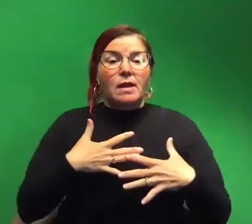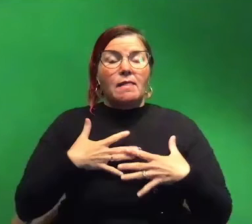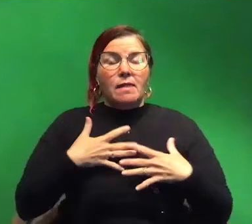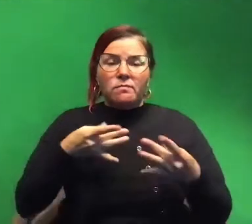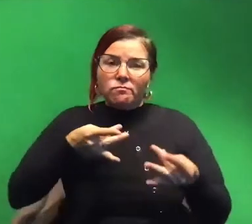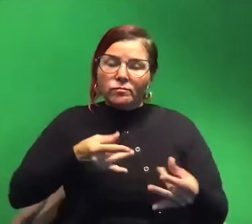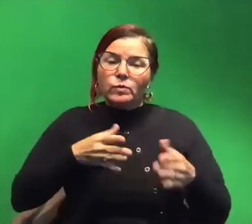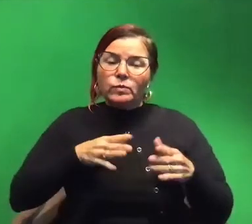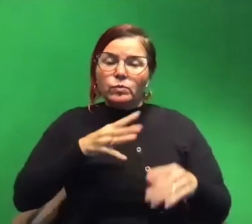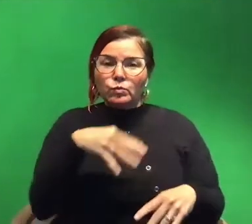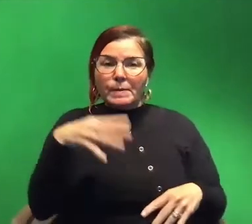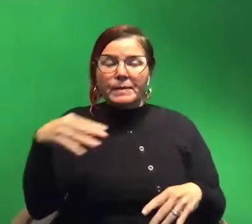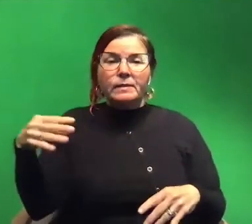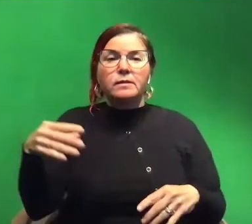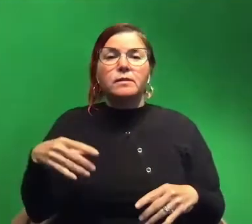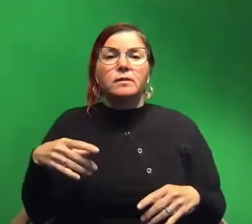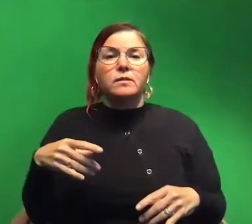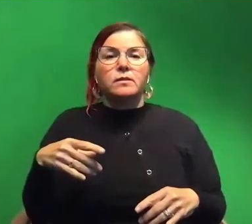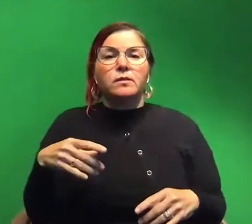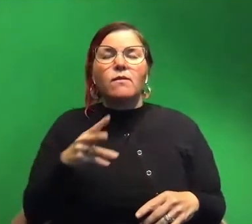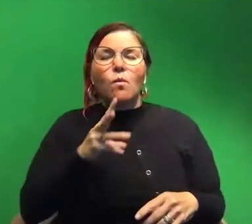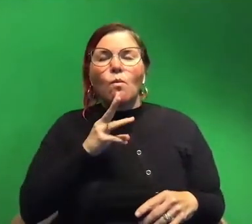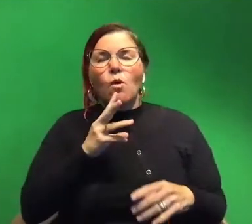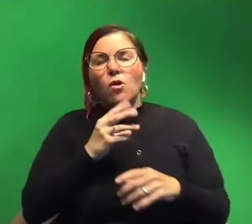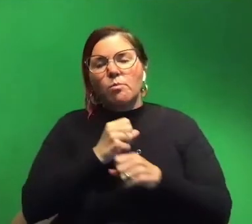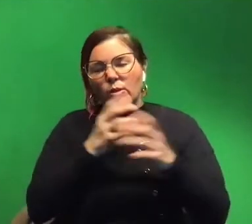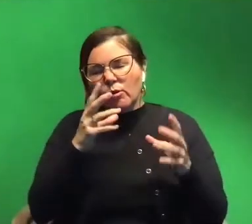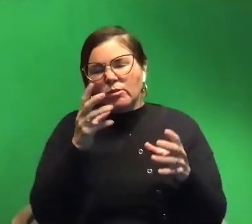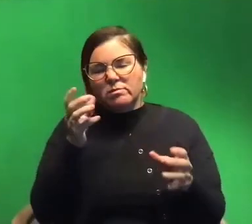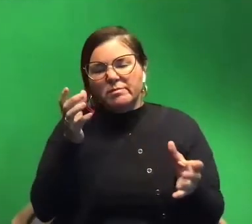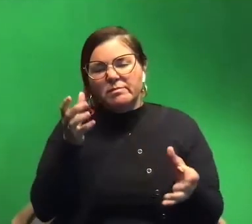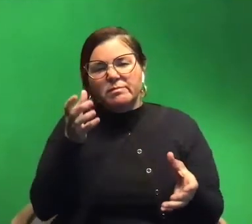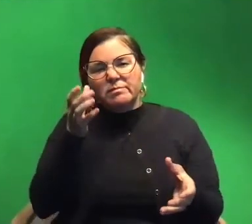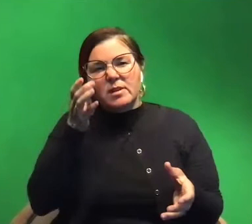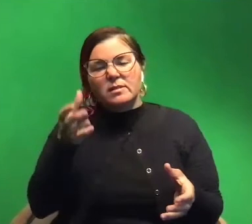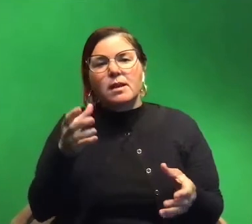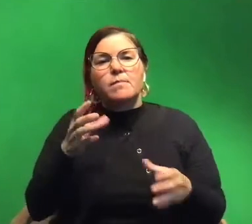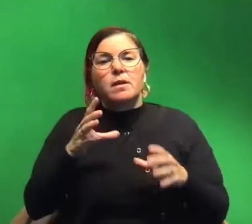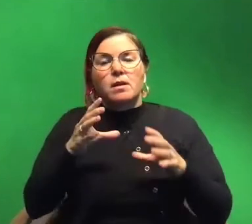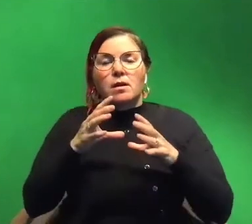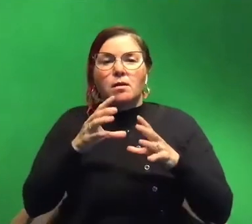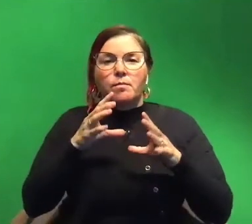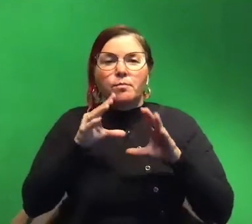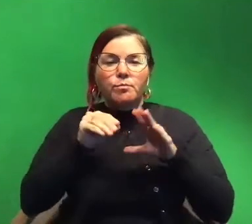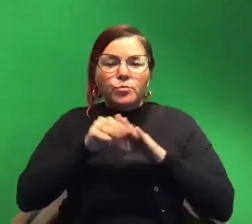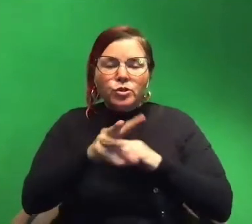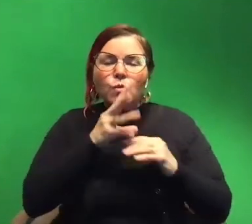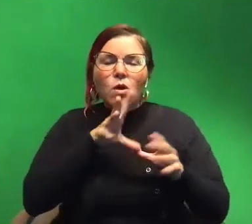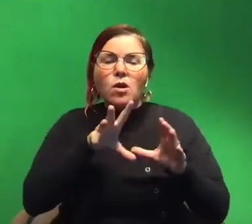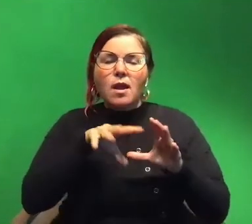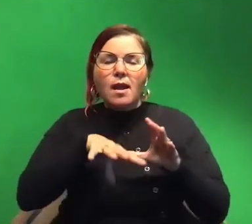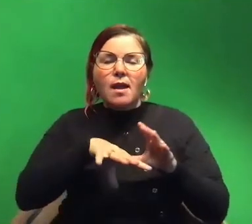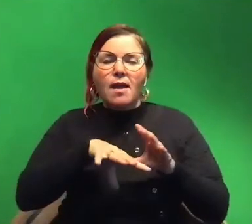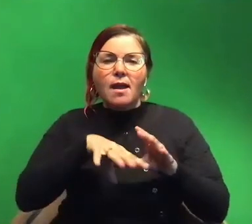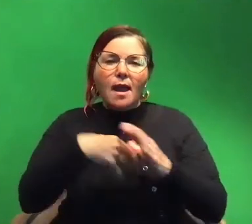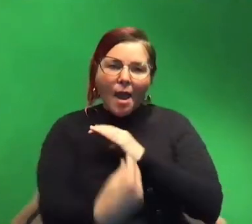you would take this little like water balloon basically and pushing water out and breathing water in. But it doesn't look the same right?